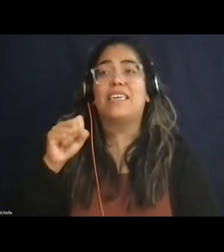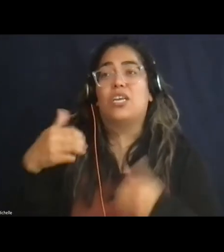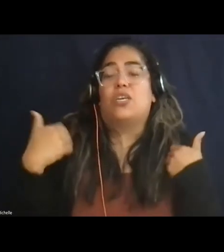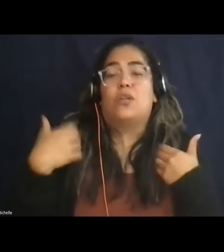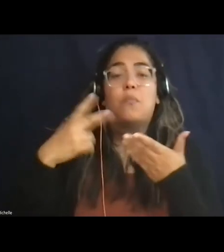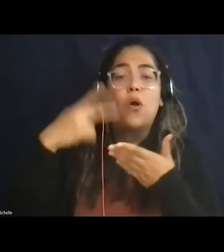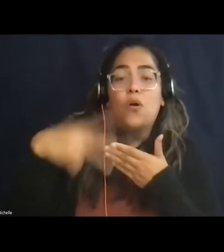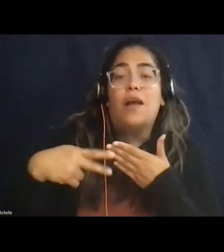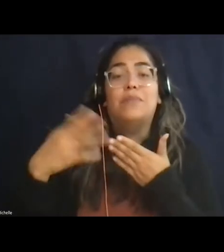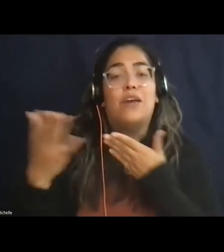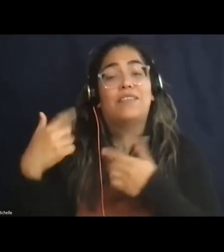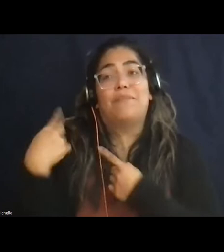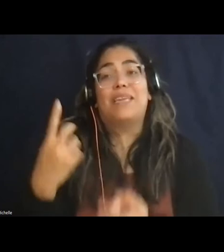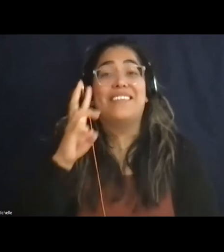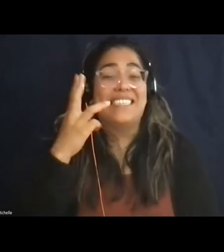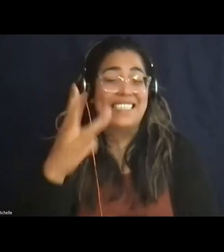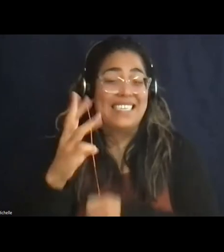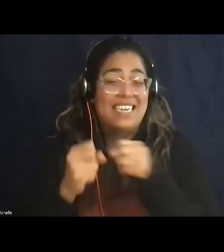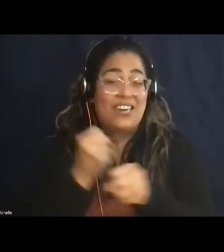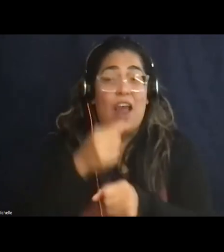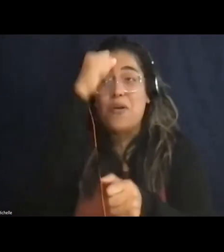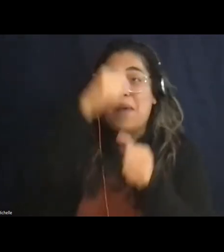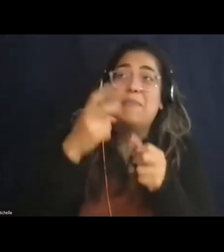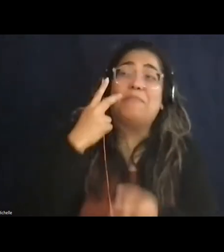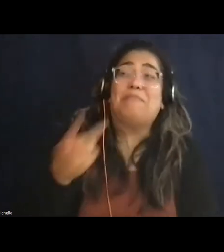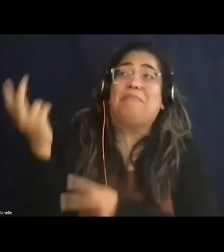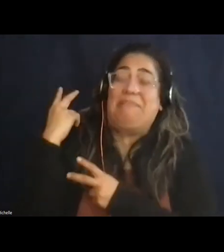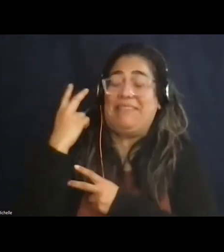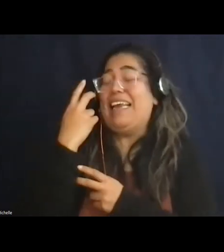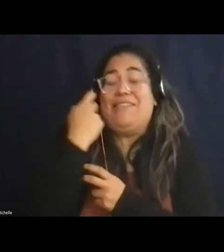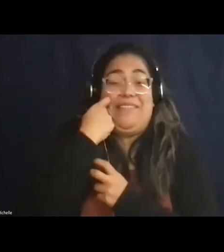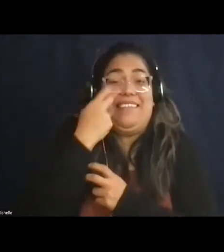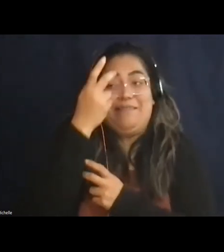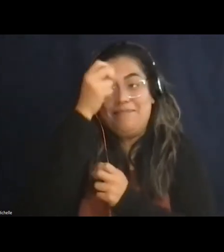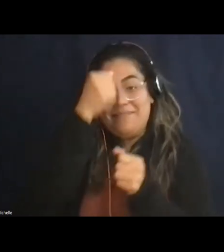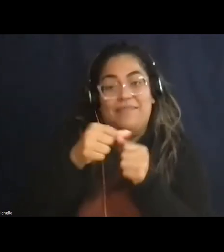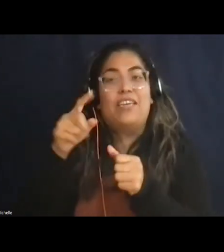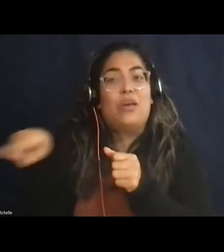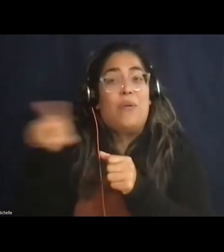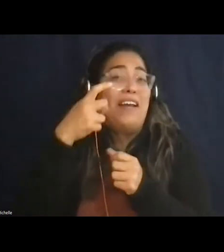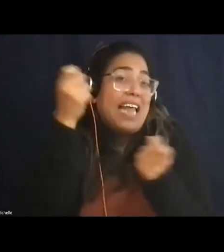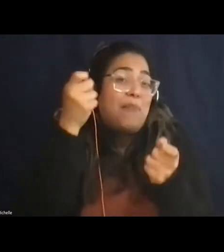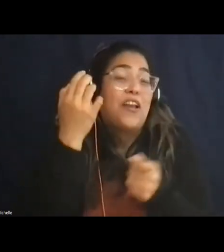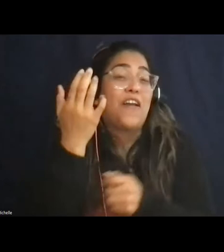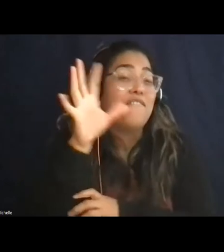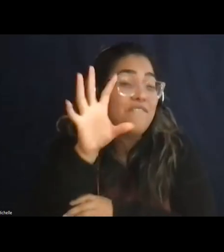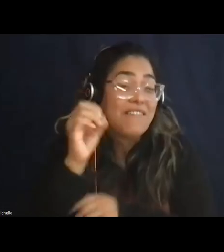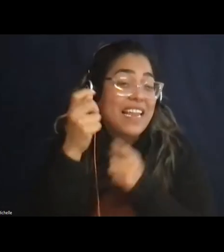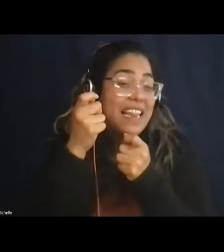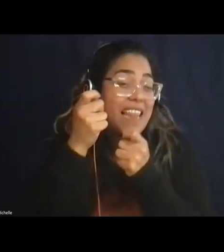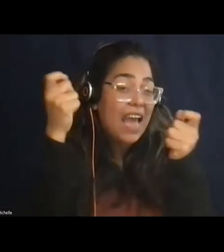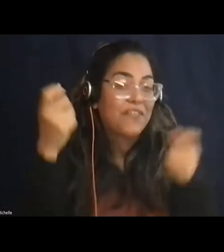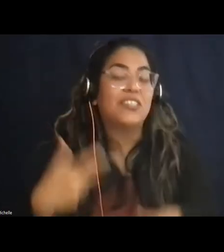years, and I remember like it was the day before yesterday when you all was celebrating your 50th anniversary.